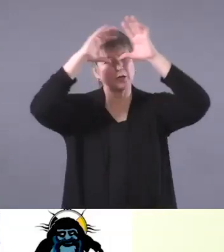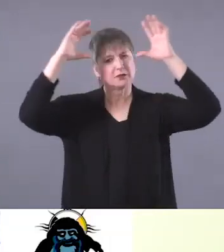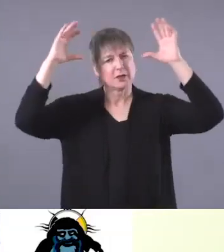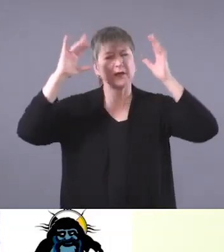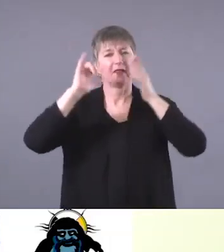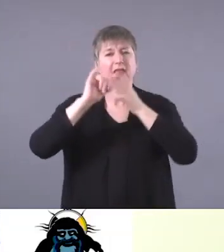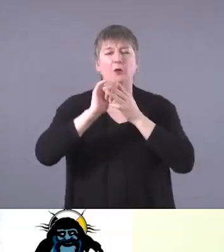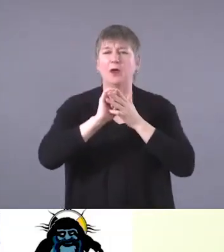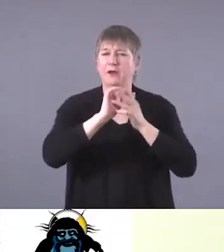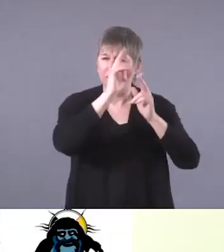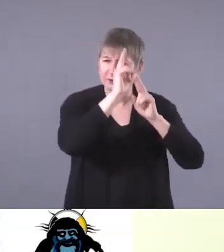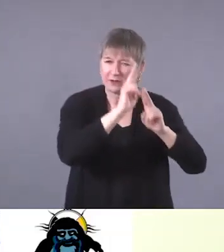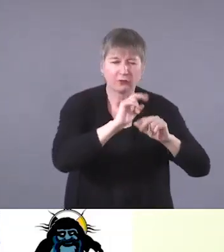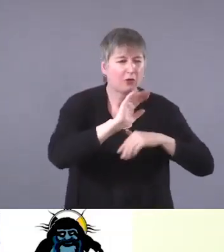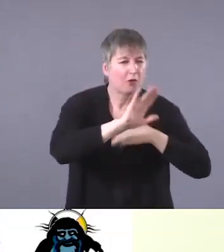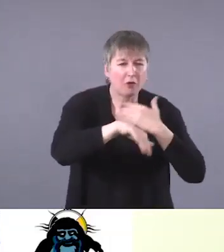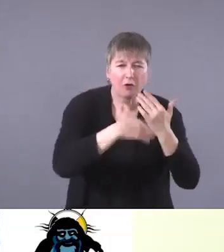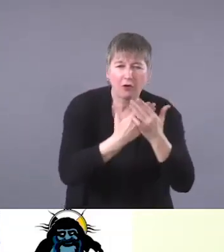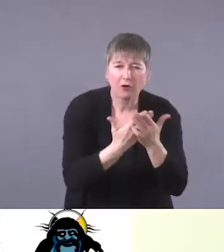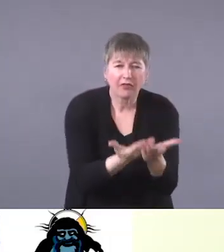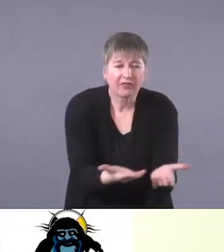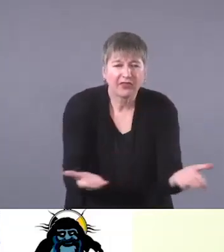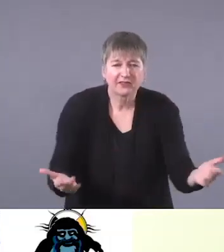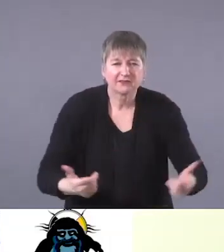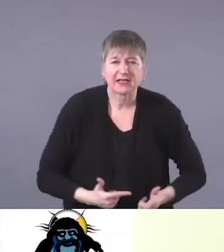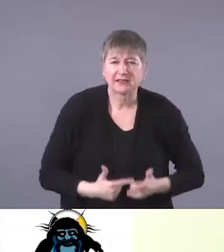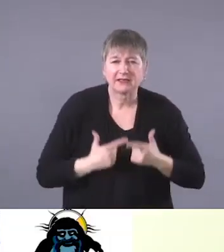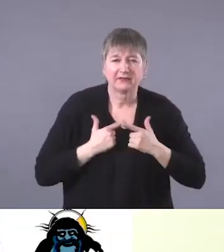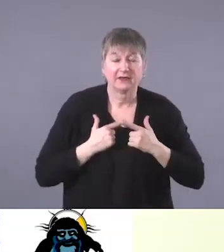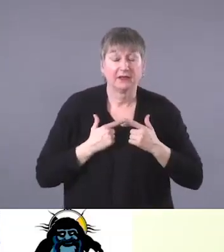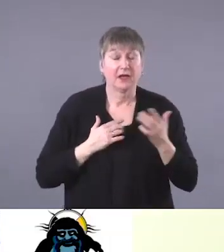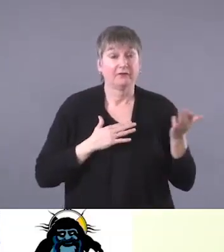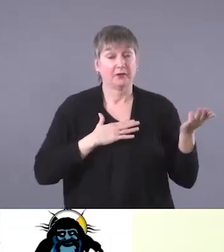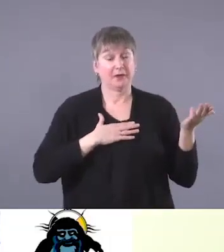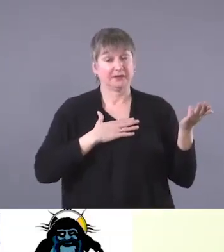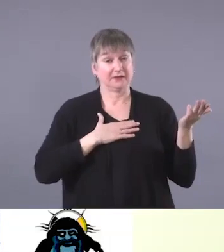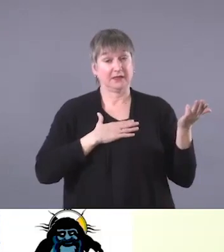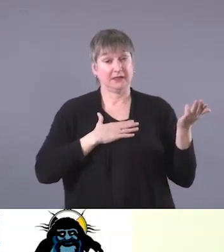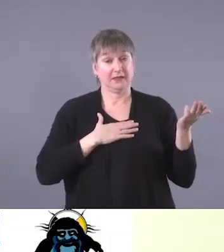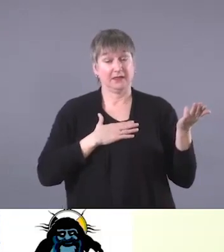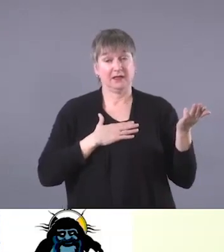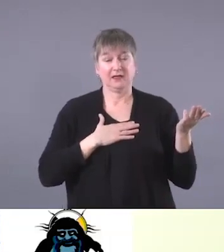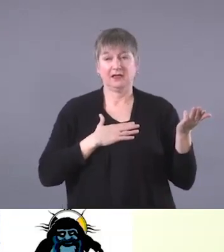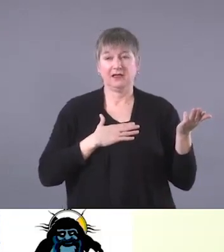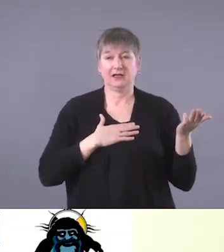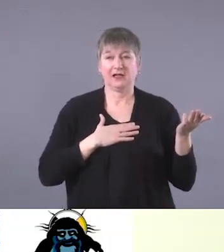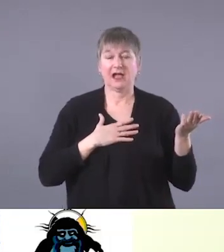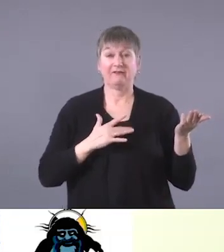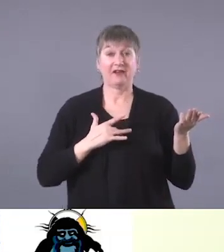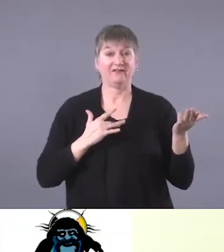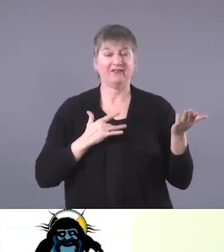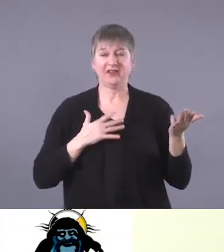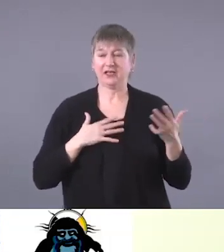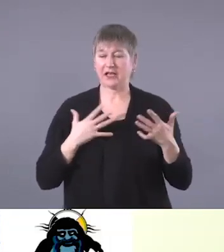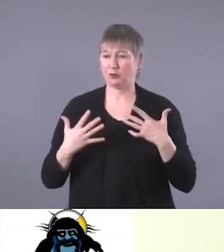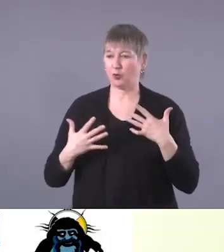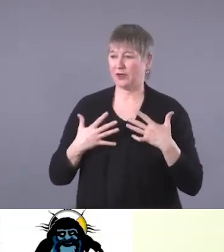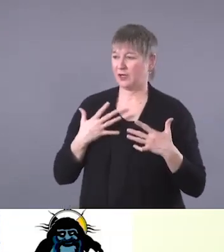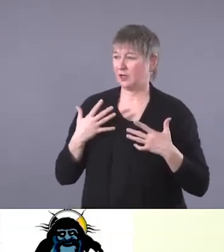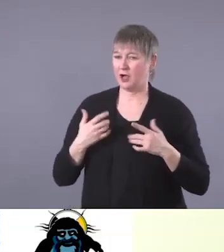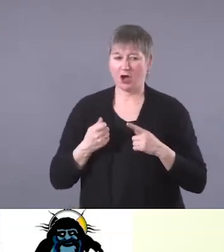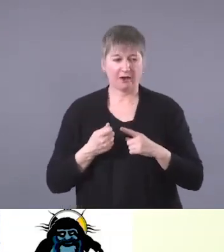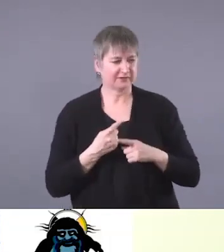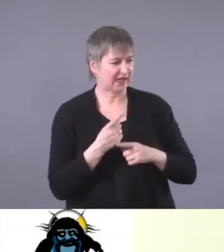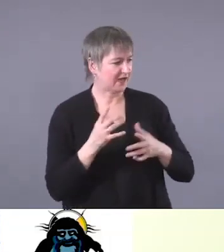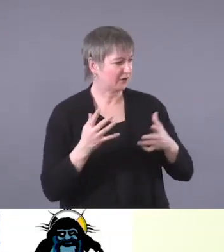things. So for myself, when I feel like I'm going off track, I always try to